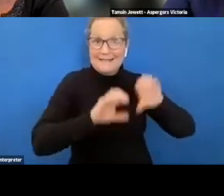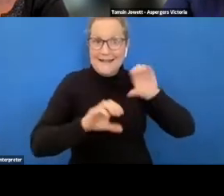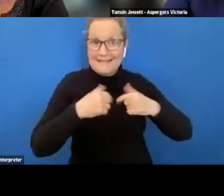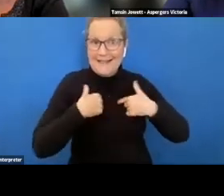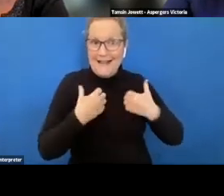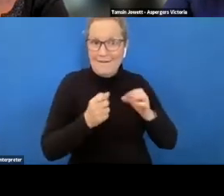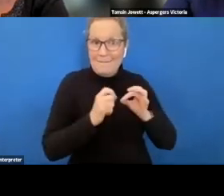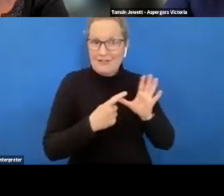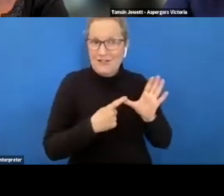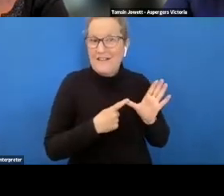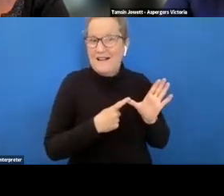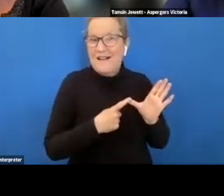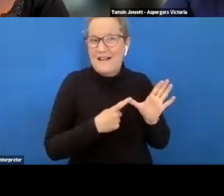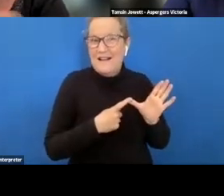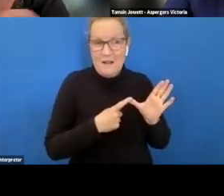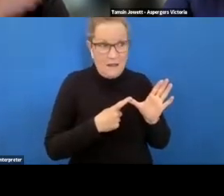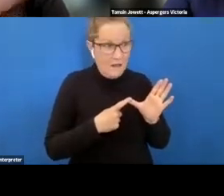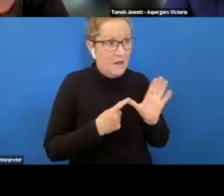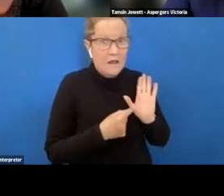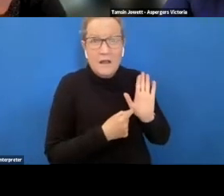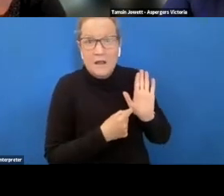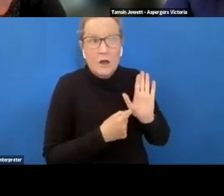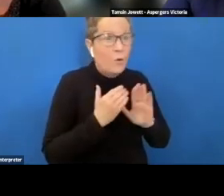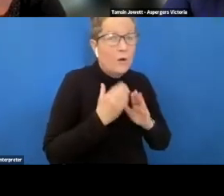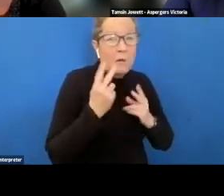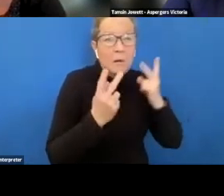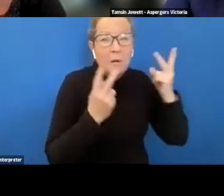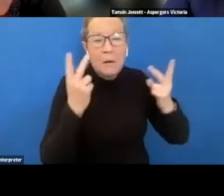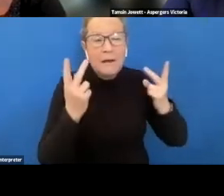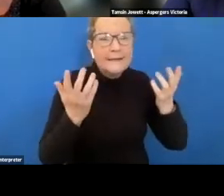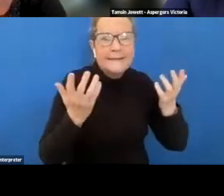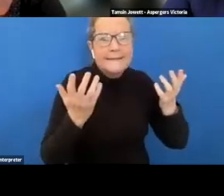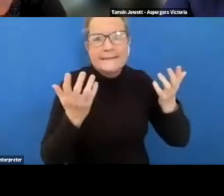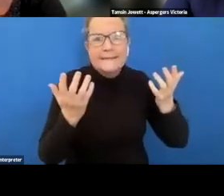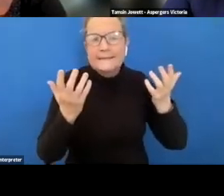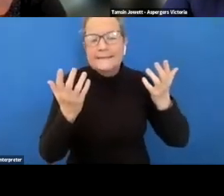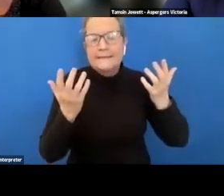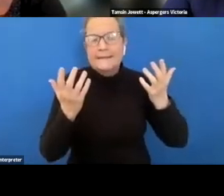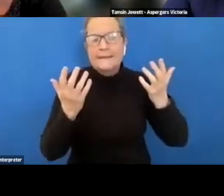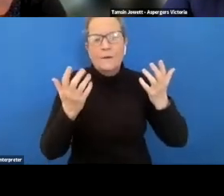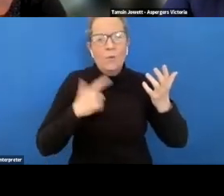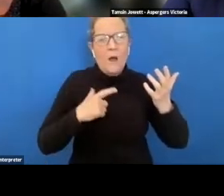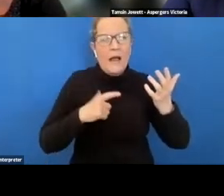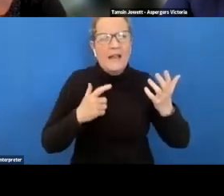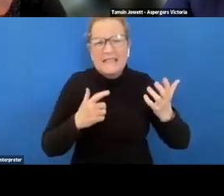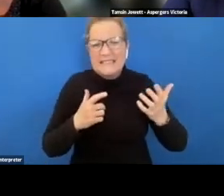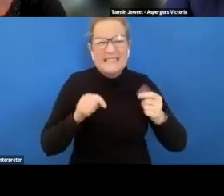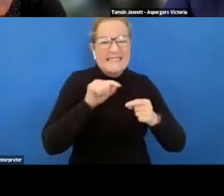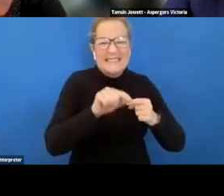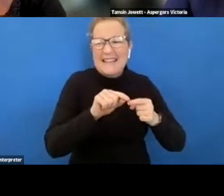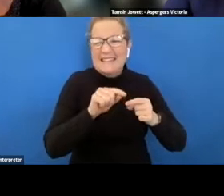just had no luck at all finding um work because i couldn't just i just had so much difficulty navigating the um